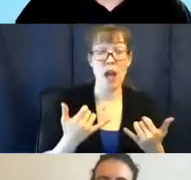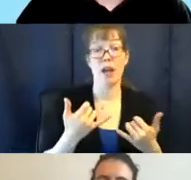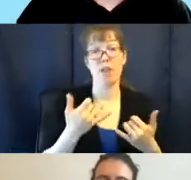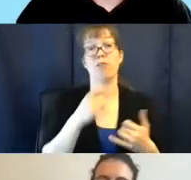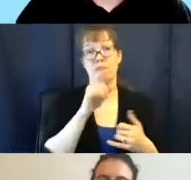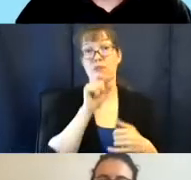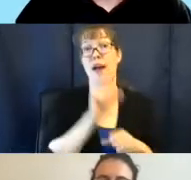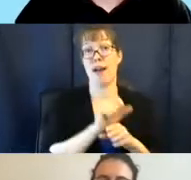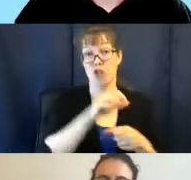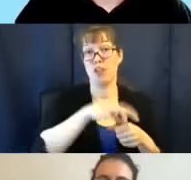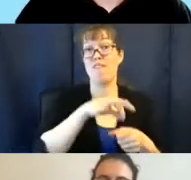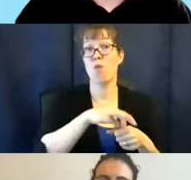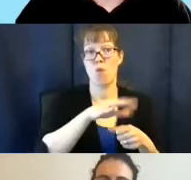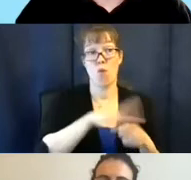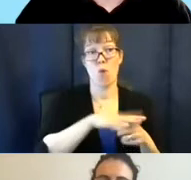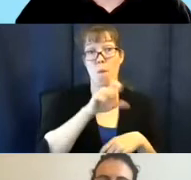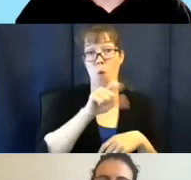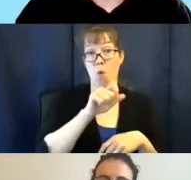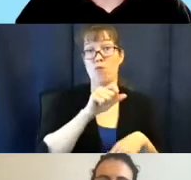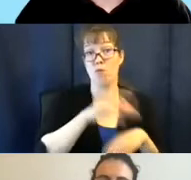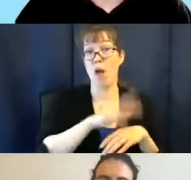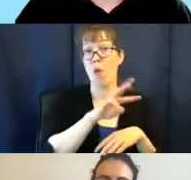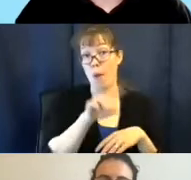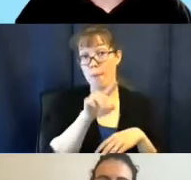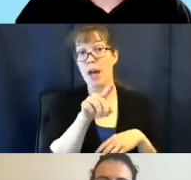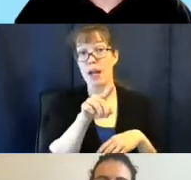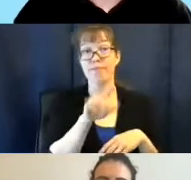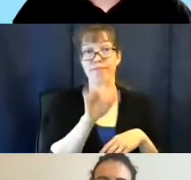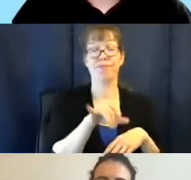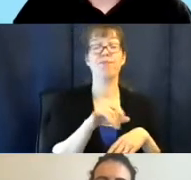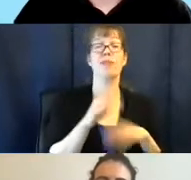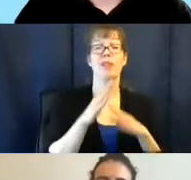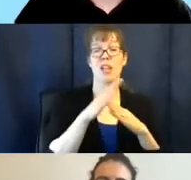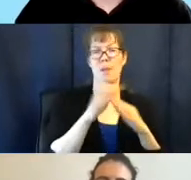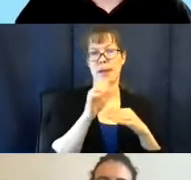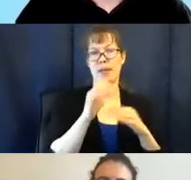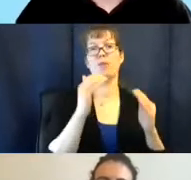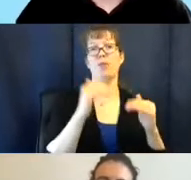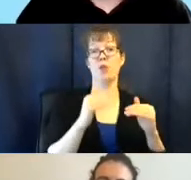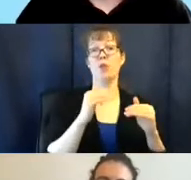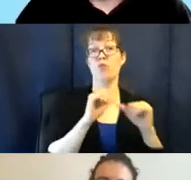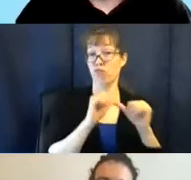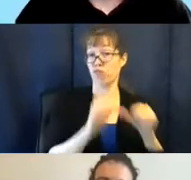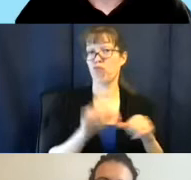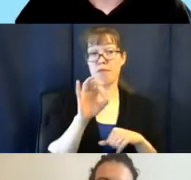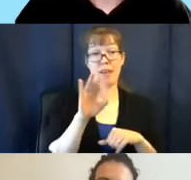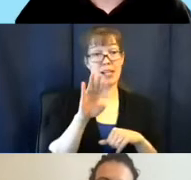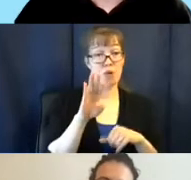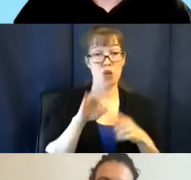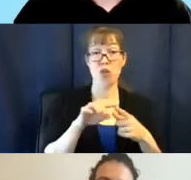actually take the poll at our website. Those links are available right at the top of the page. And we're going to remain on Facebook and Instagram